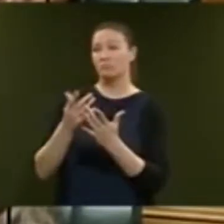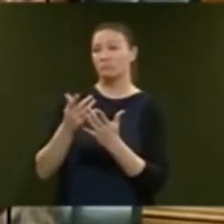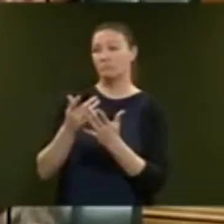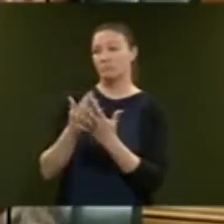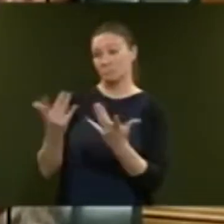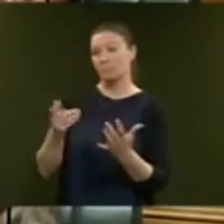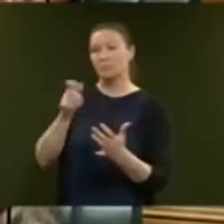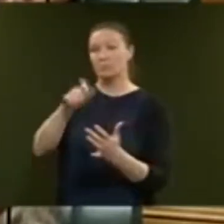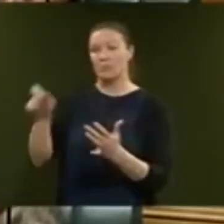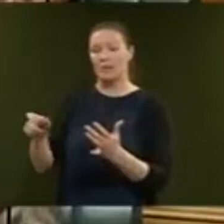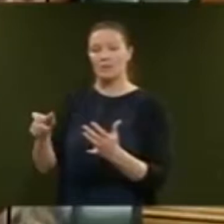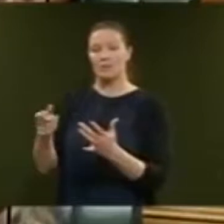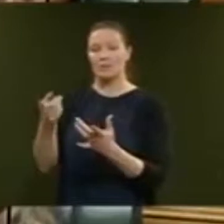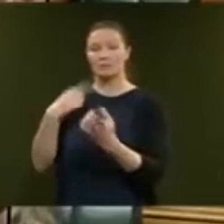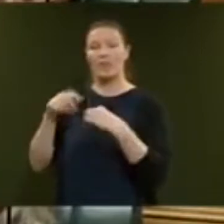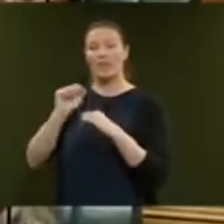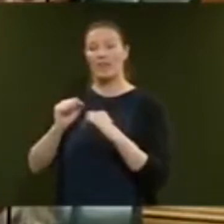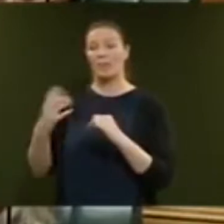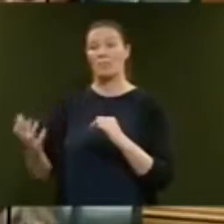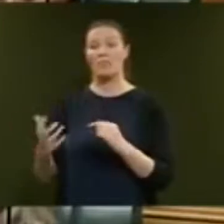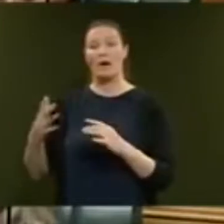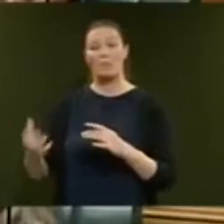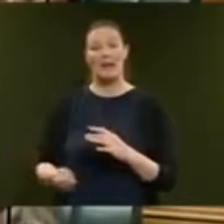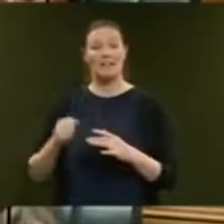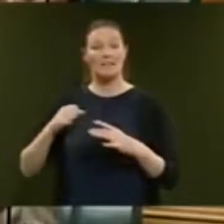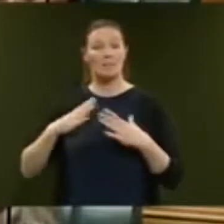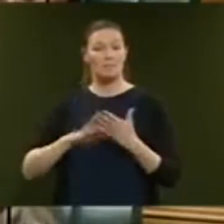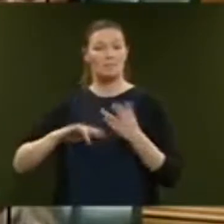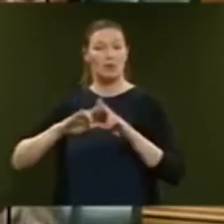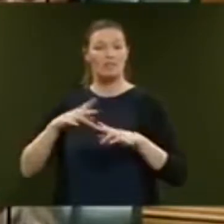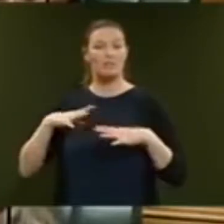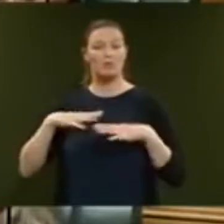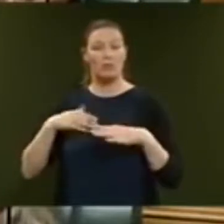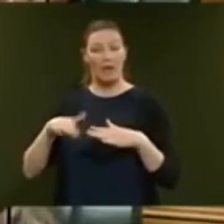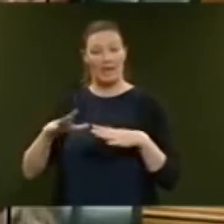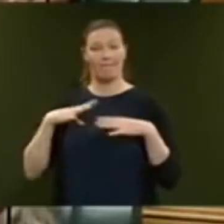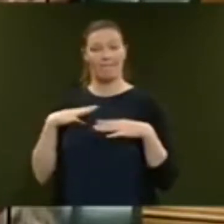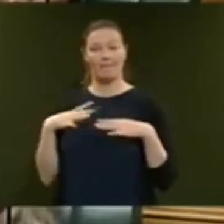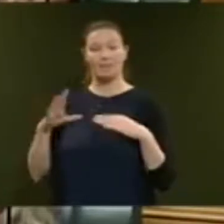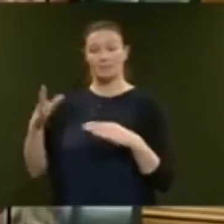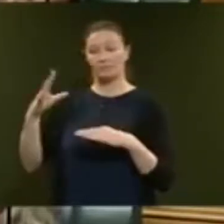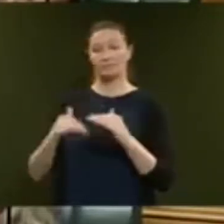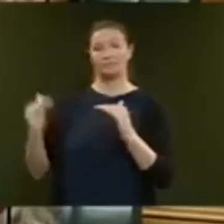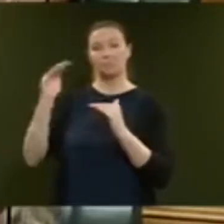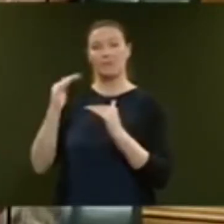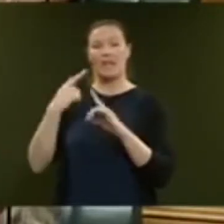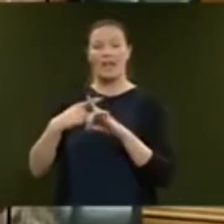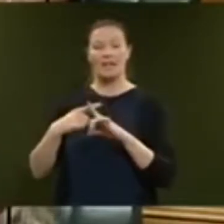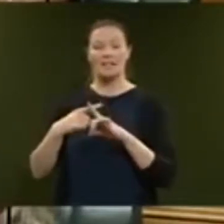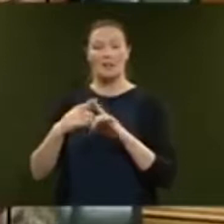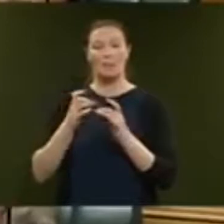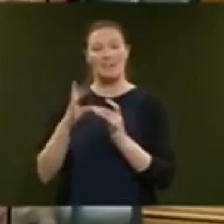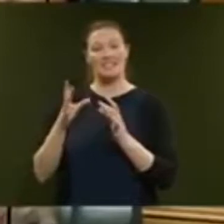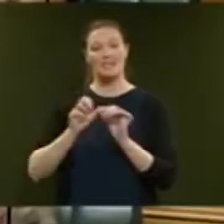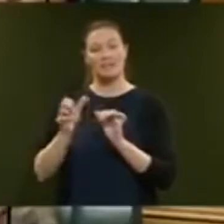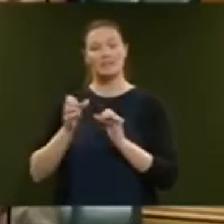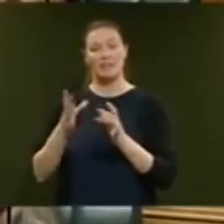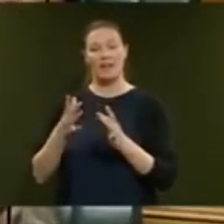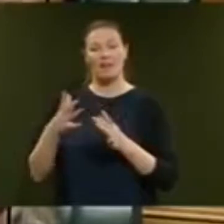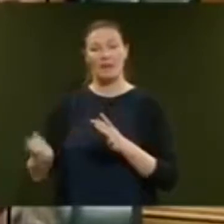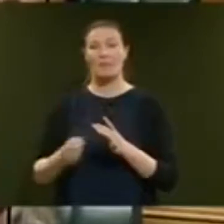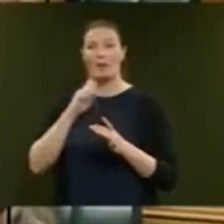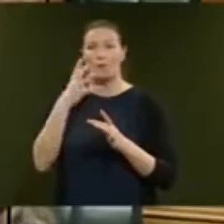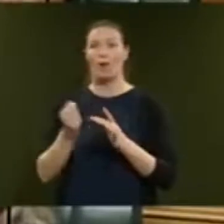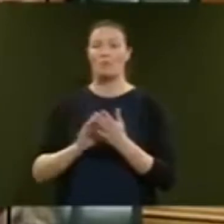increases in paid parental leave, working for families, plus the Best Start payment will mean they now have the option of